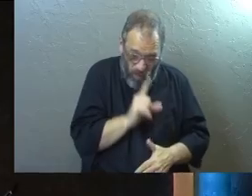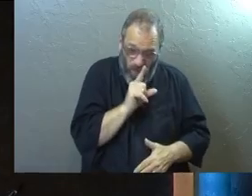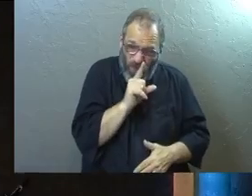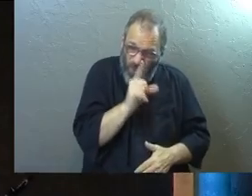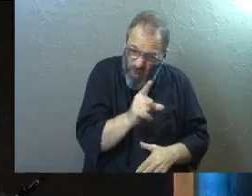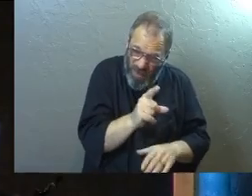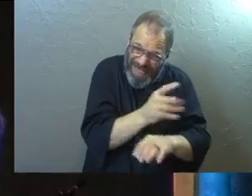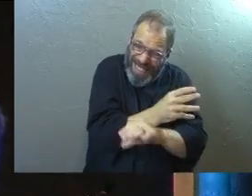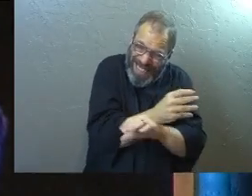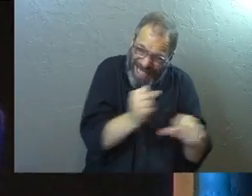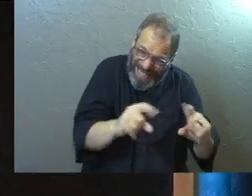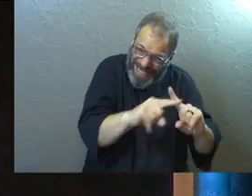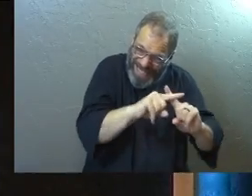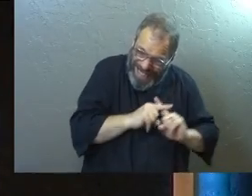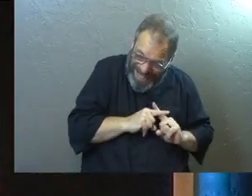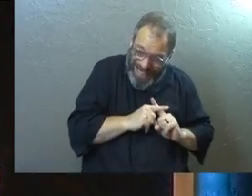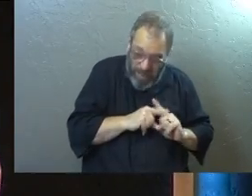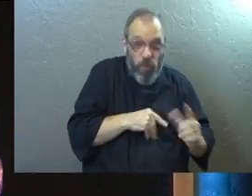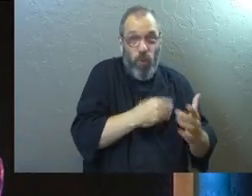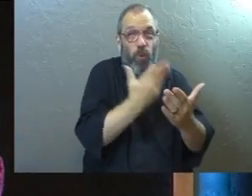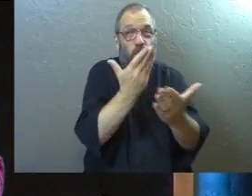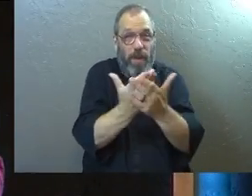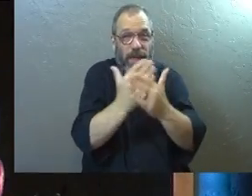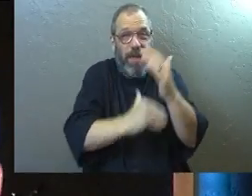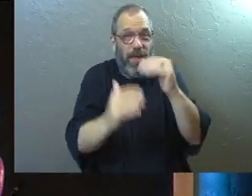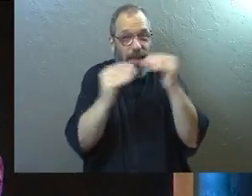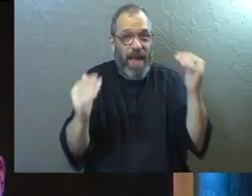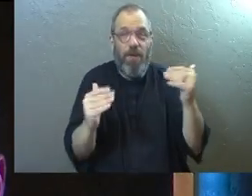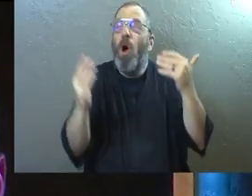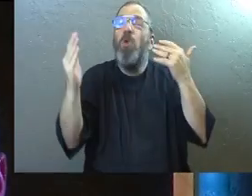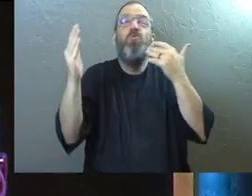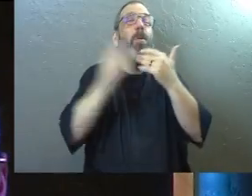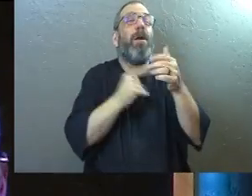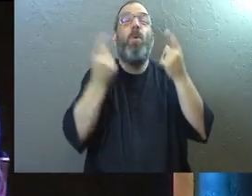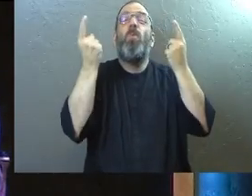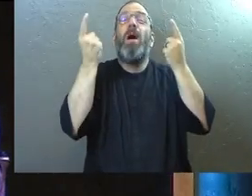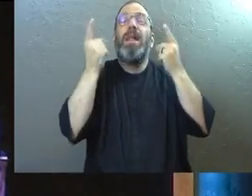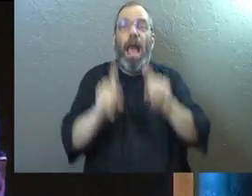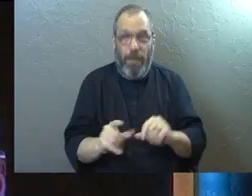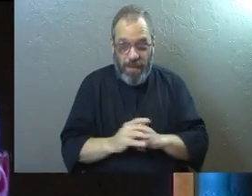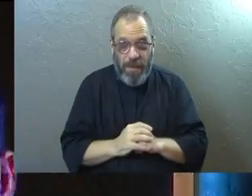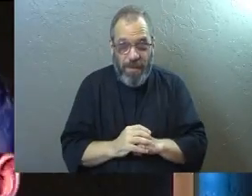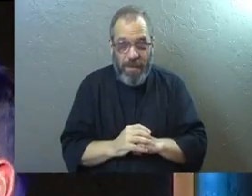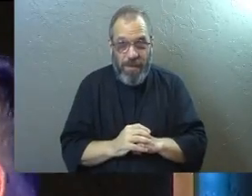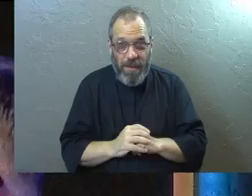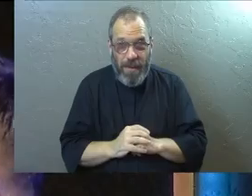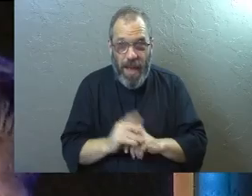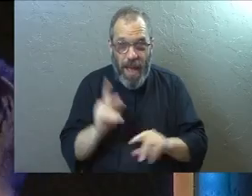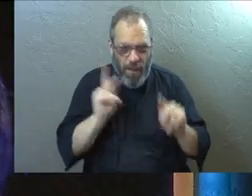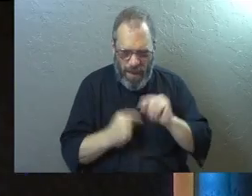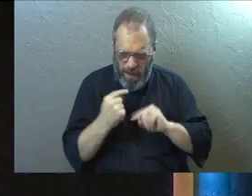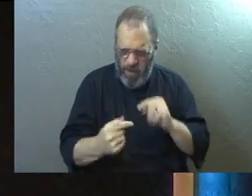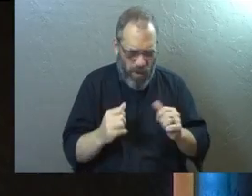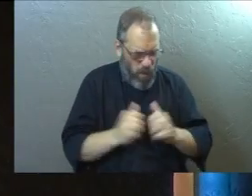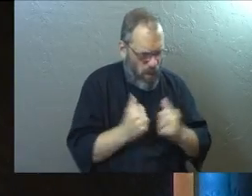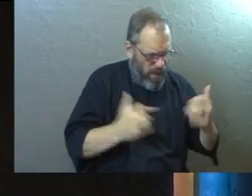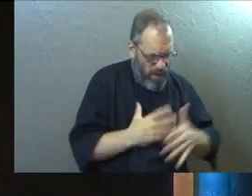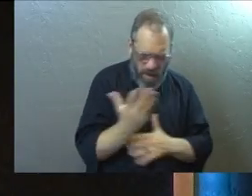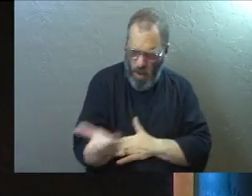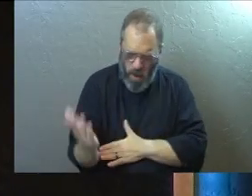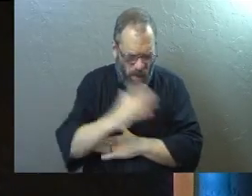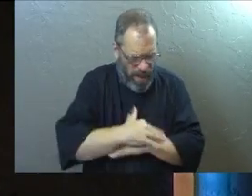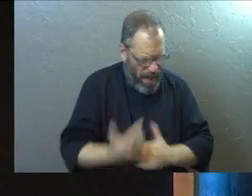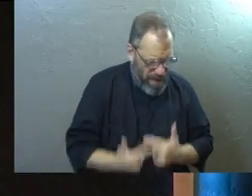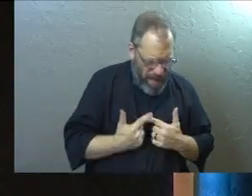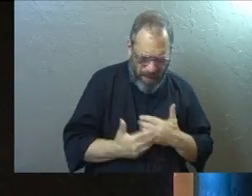truly in Christ, you will get there no matter what. People struggle with fear all the